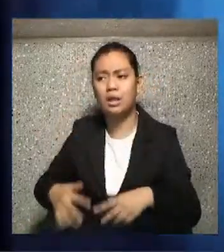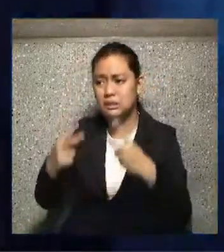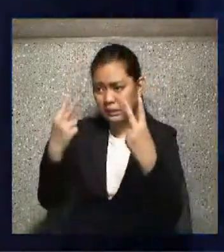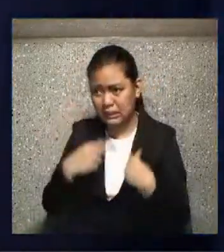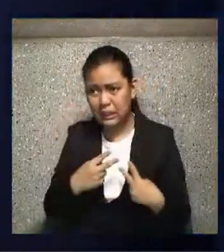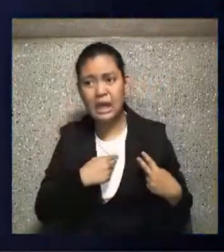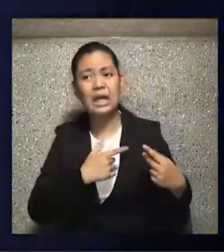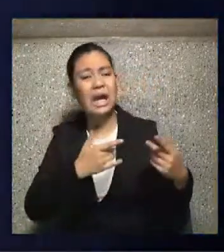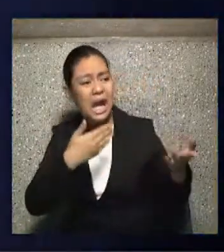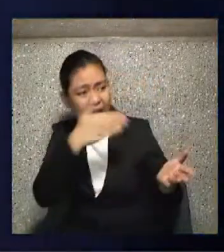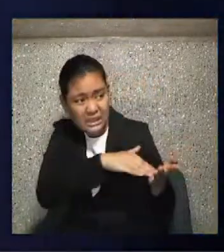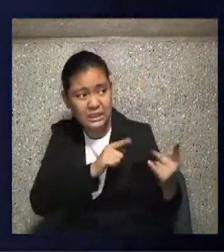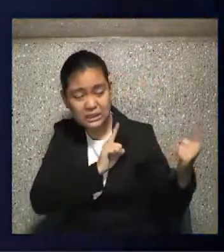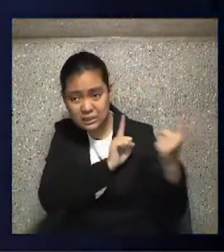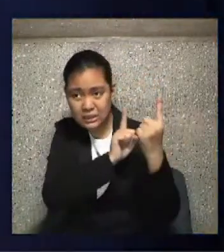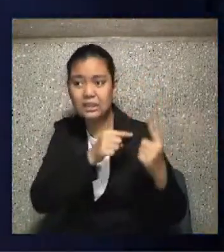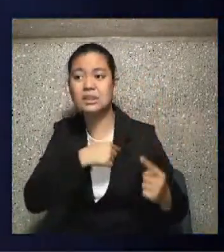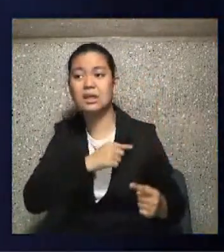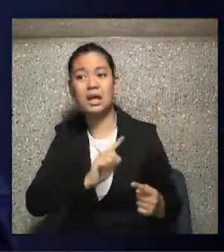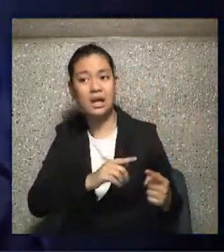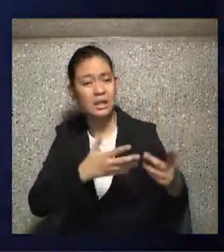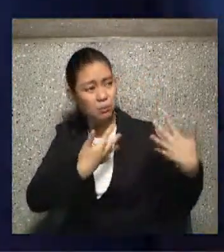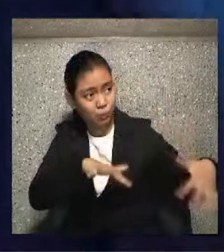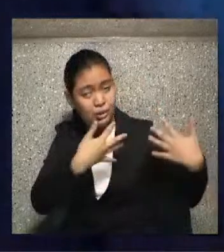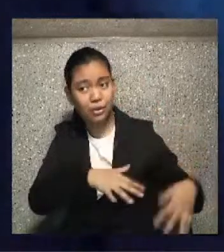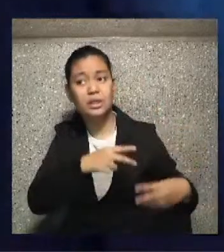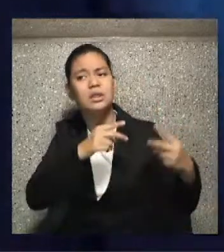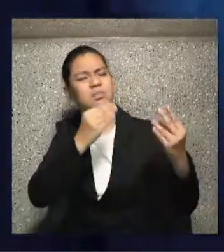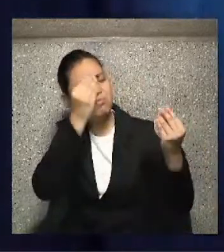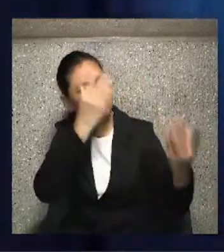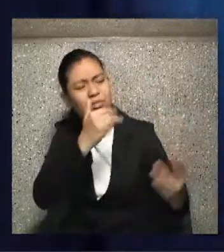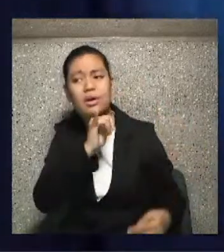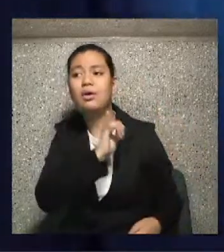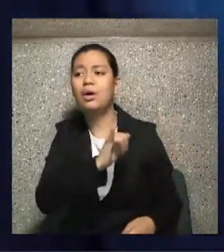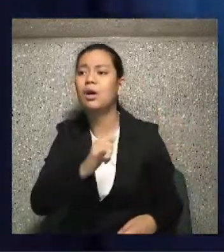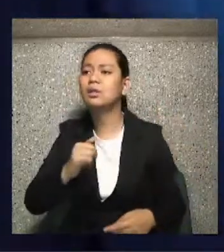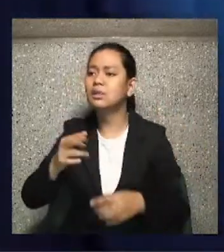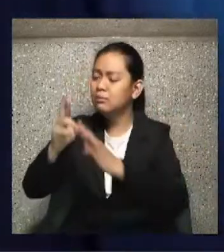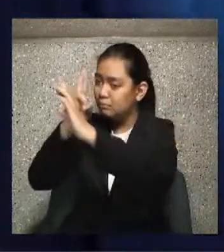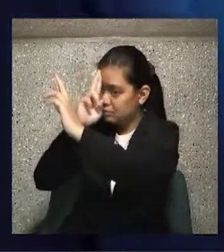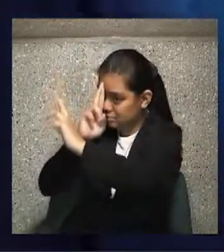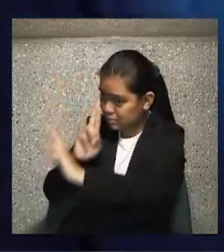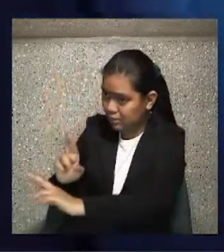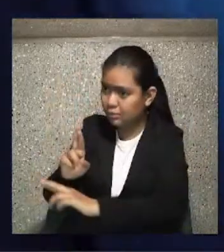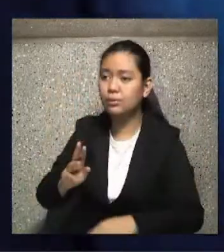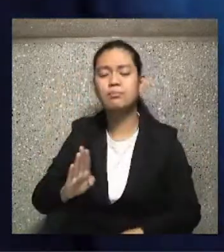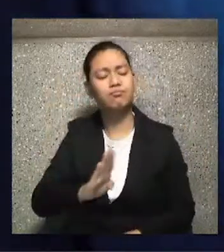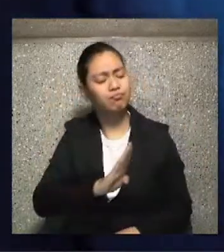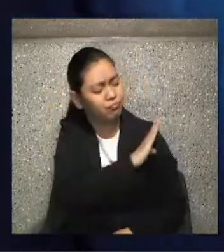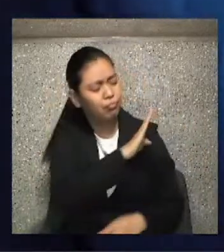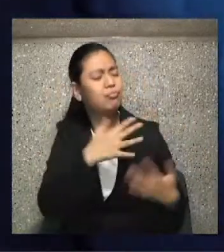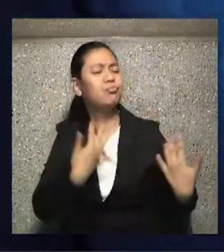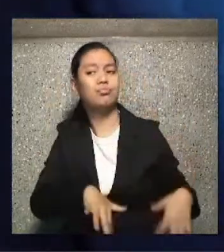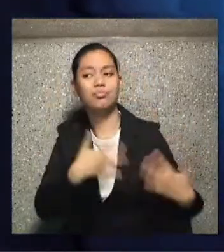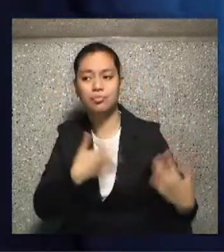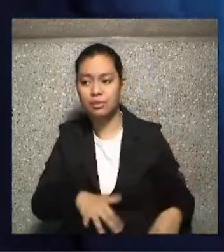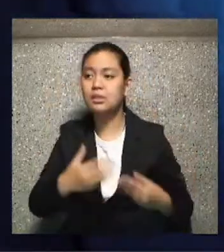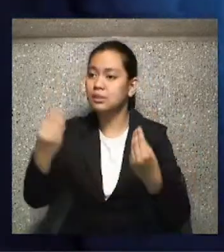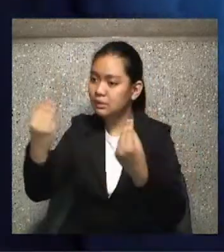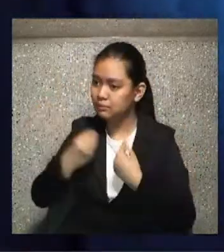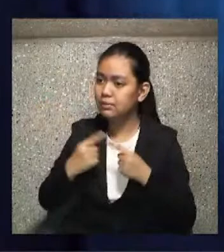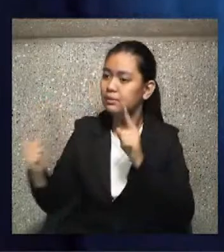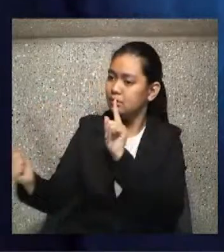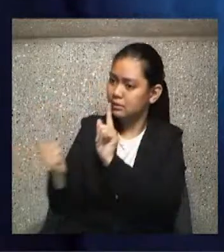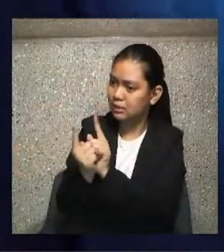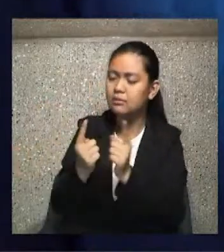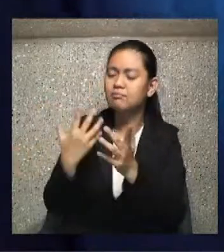remember what I told him. Uh-uh. I have a great respect for your courage in opening that up. And